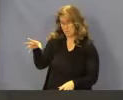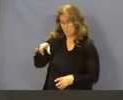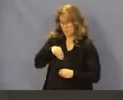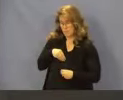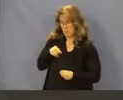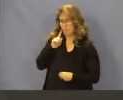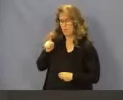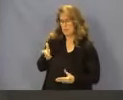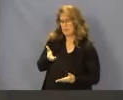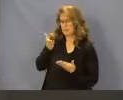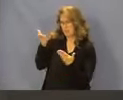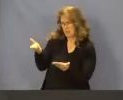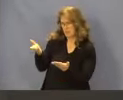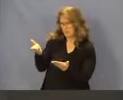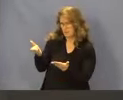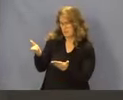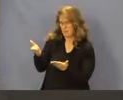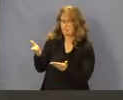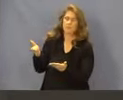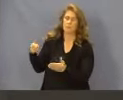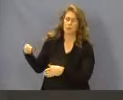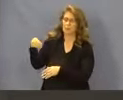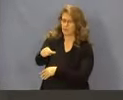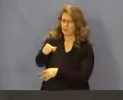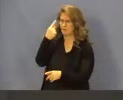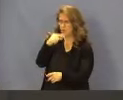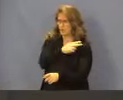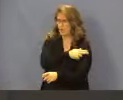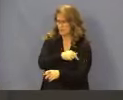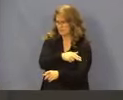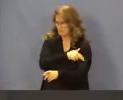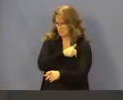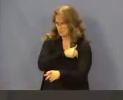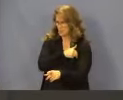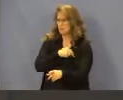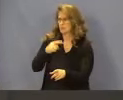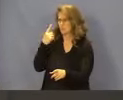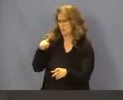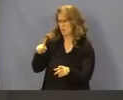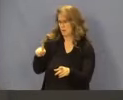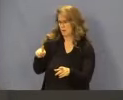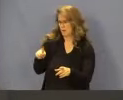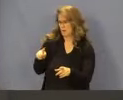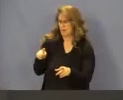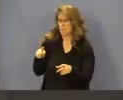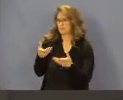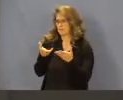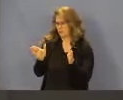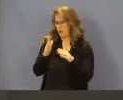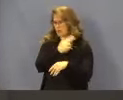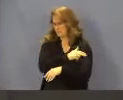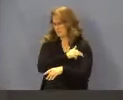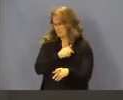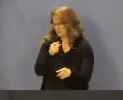proposes increase in reimbursement for the hospital state-directed payment program for eligible public hospitals effective